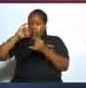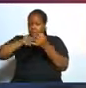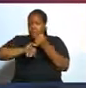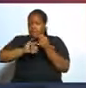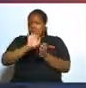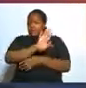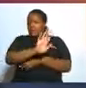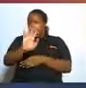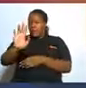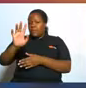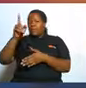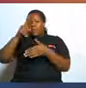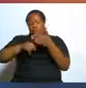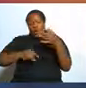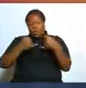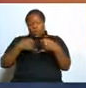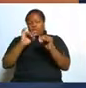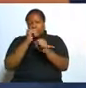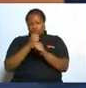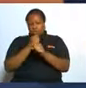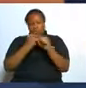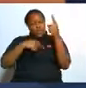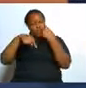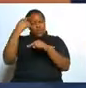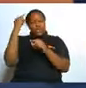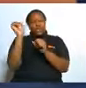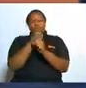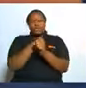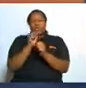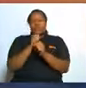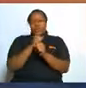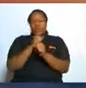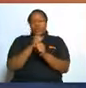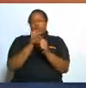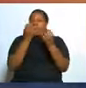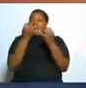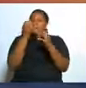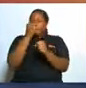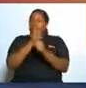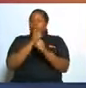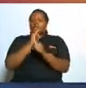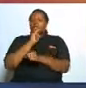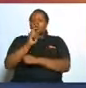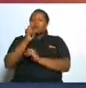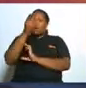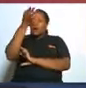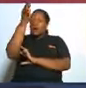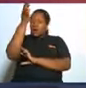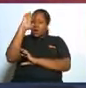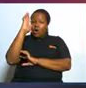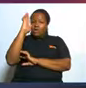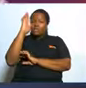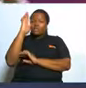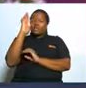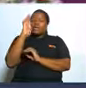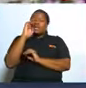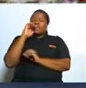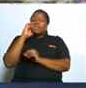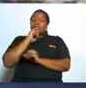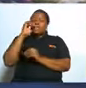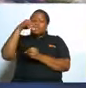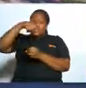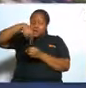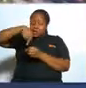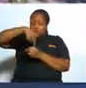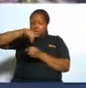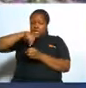whatever you'll try to do you will never succeed make sure that god is within the cycle